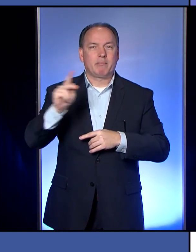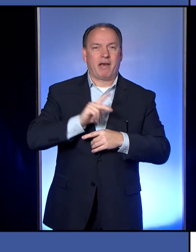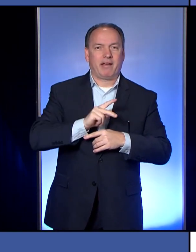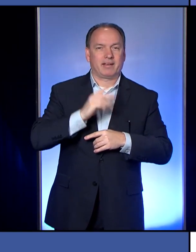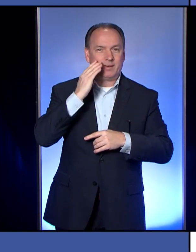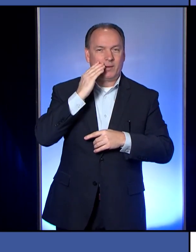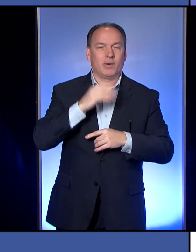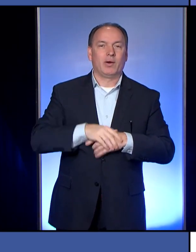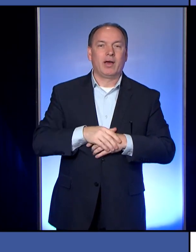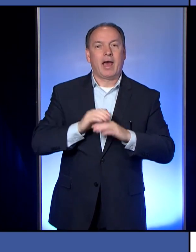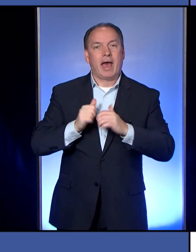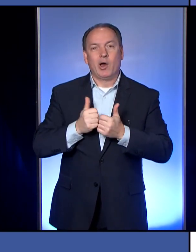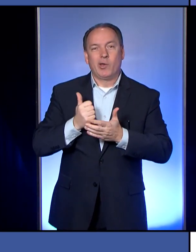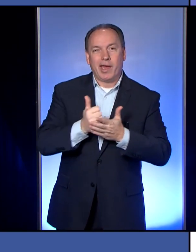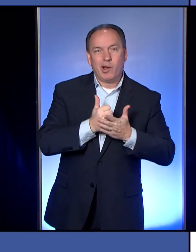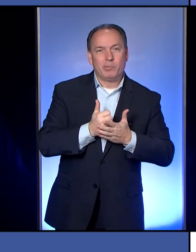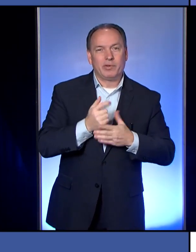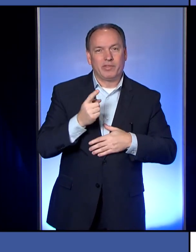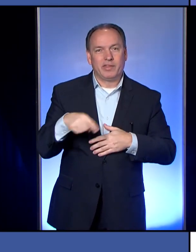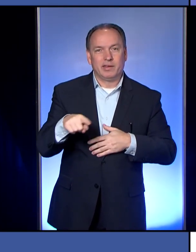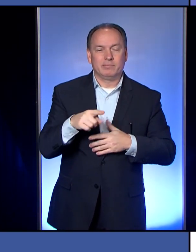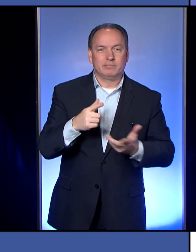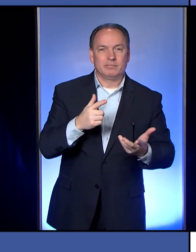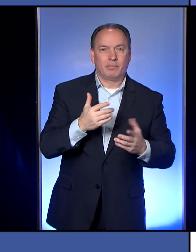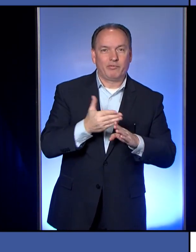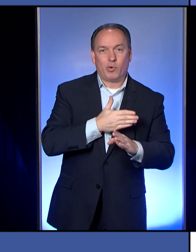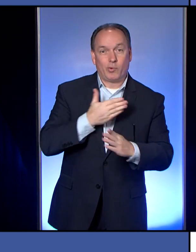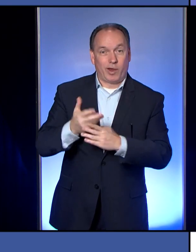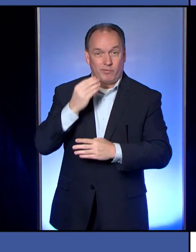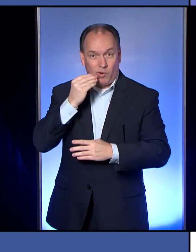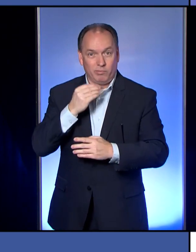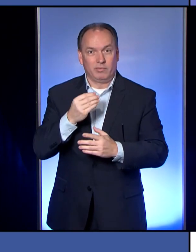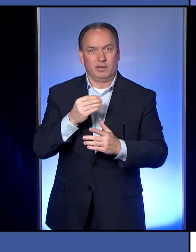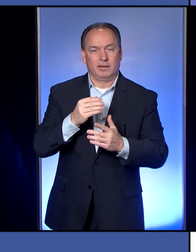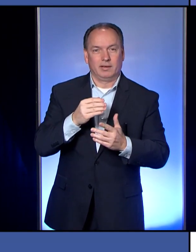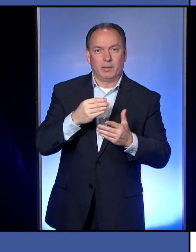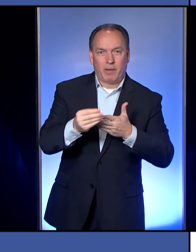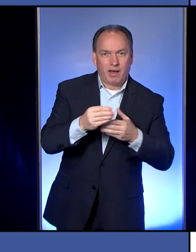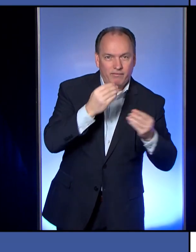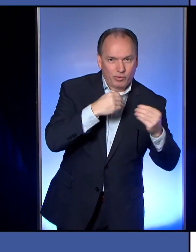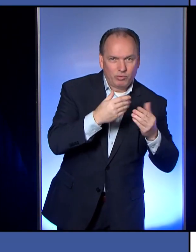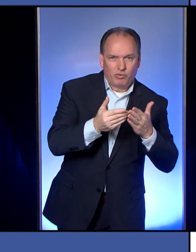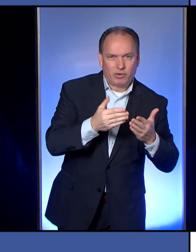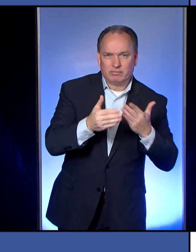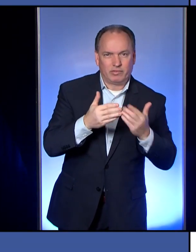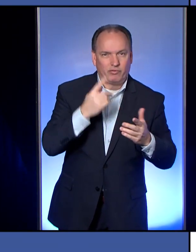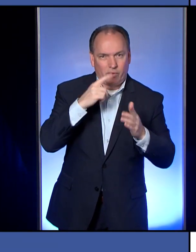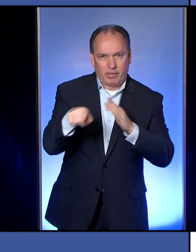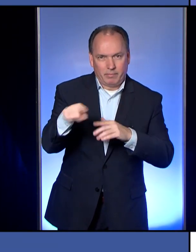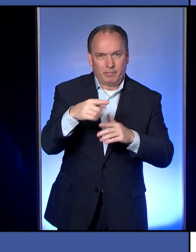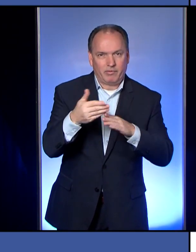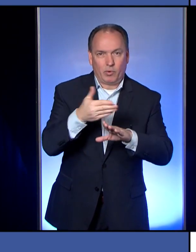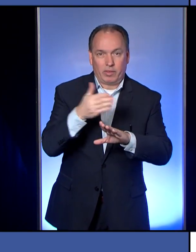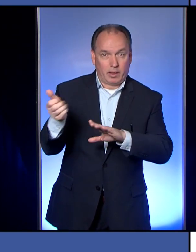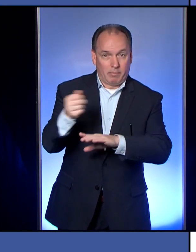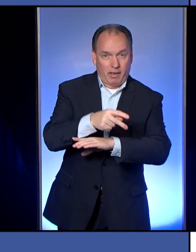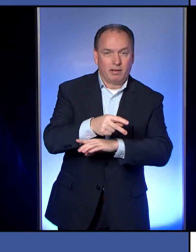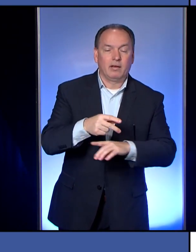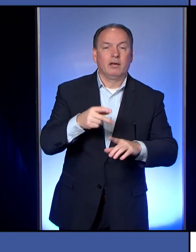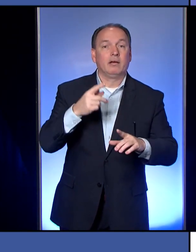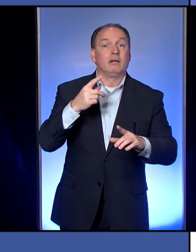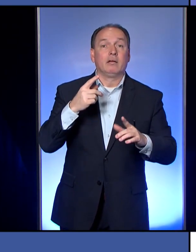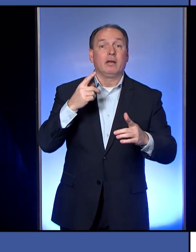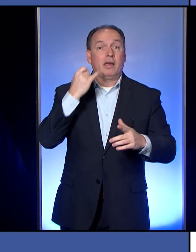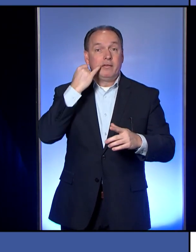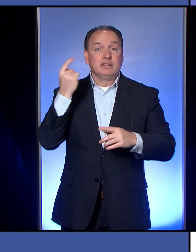filling up their fridge before they step back in their house. But someone else was saying that even after somebody comes back and they're in their home